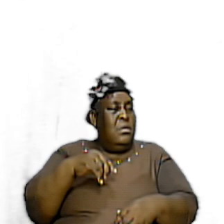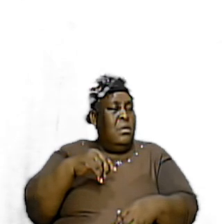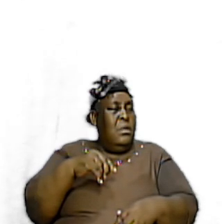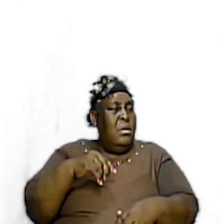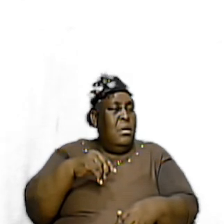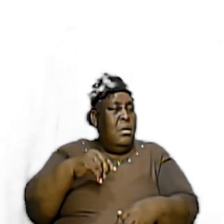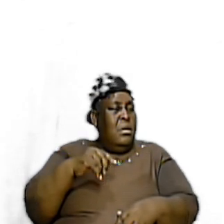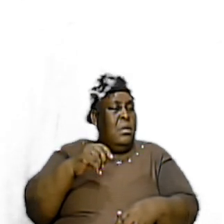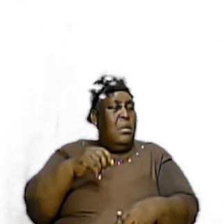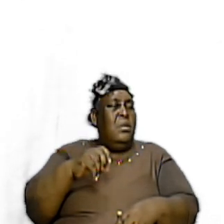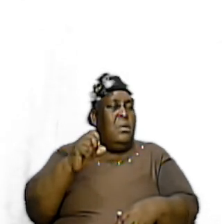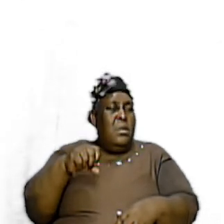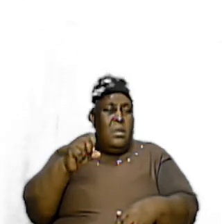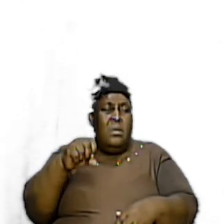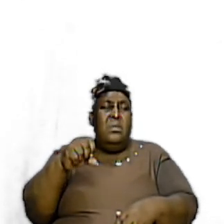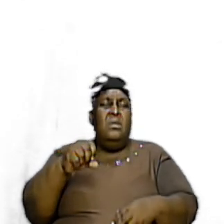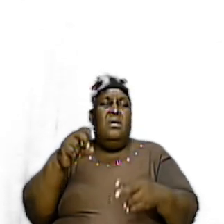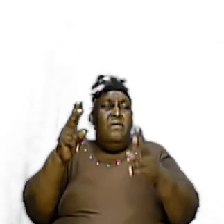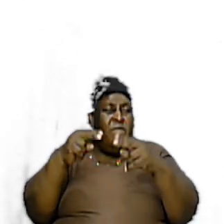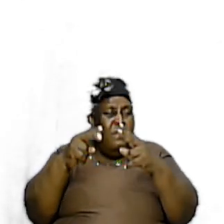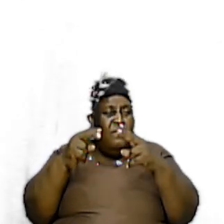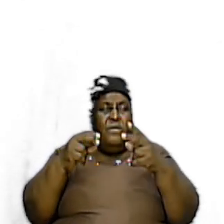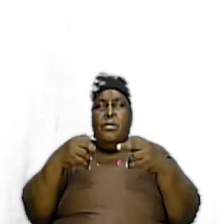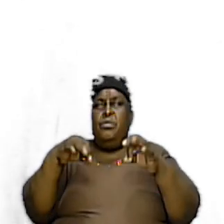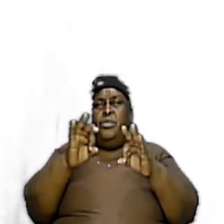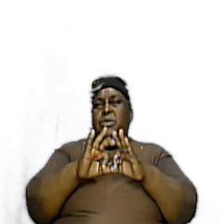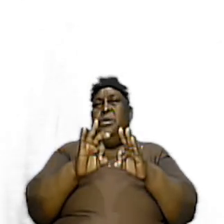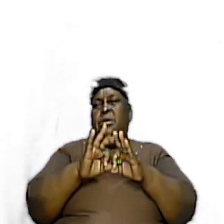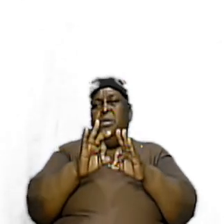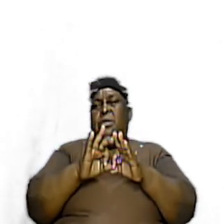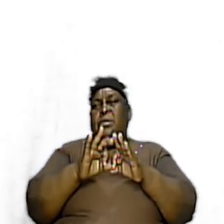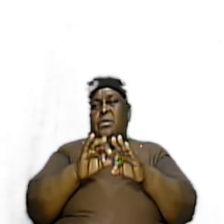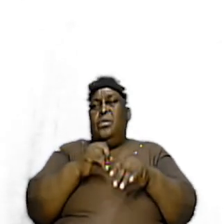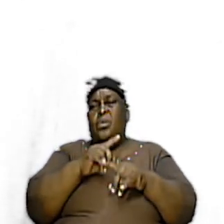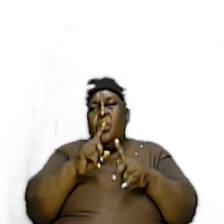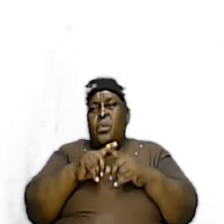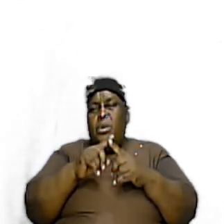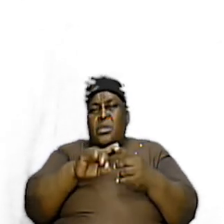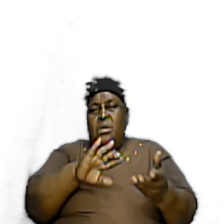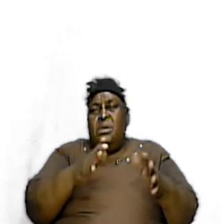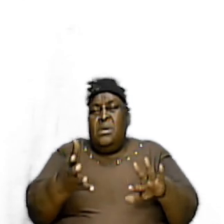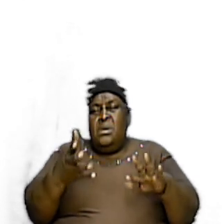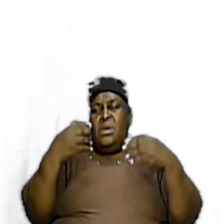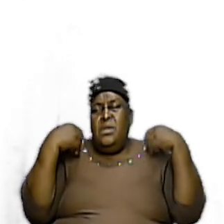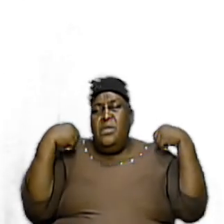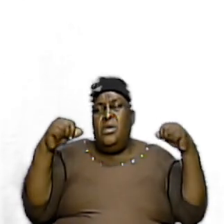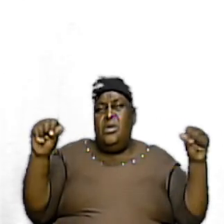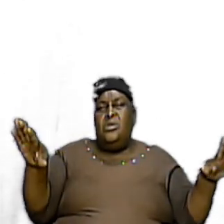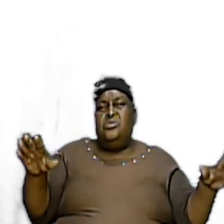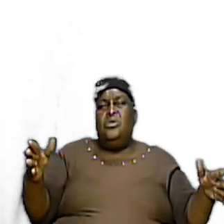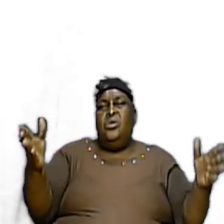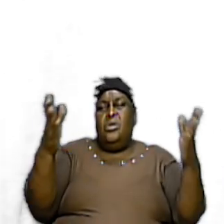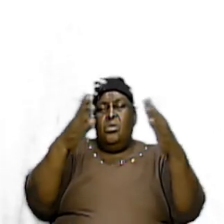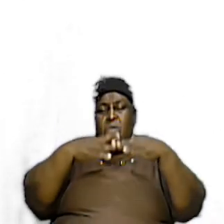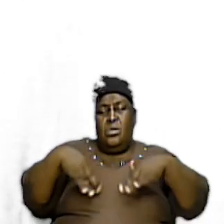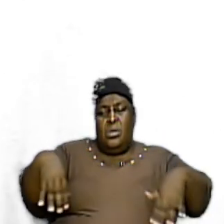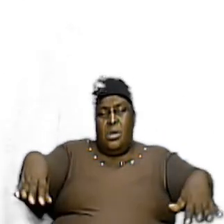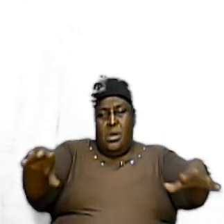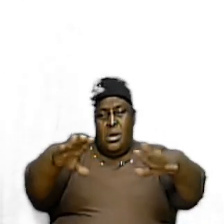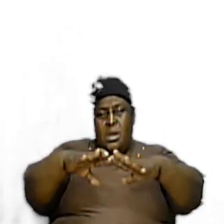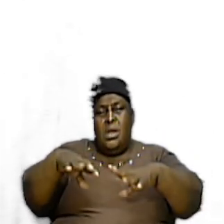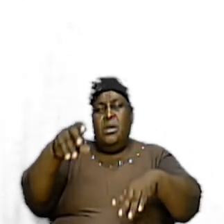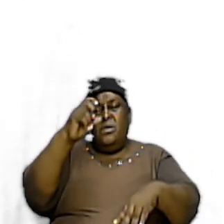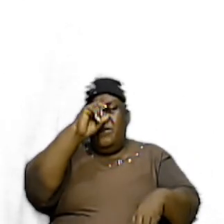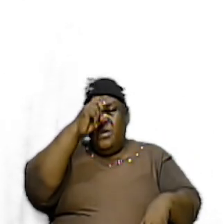Together Yes Very important Notice That when the death angel Was going to pass over The land of Egypt